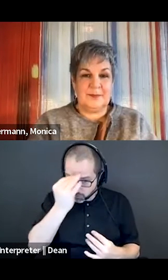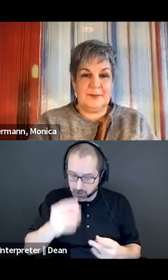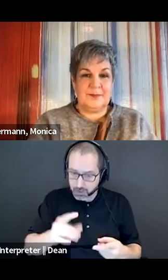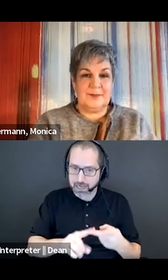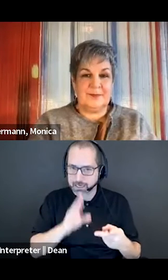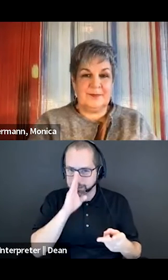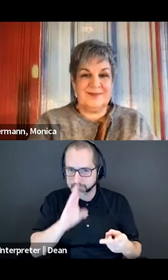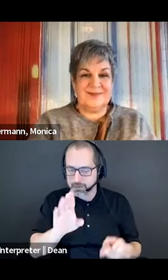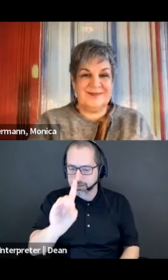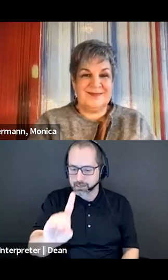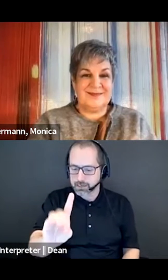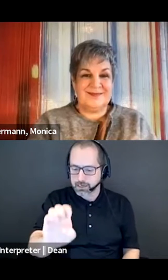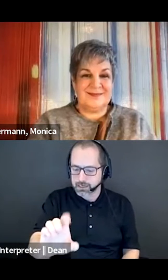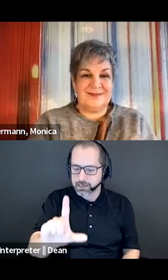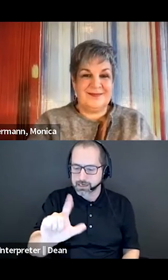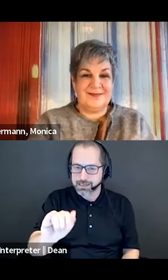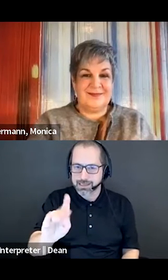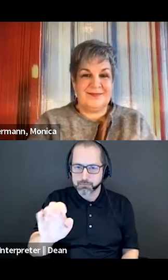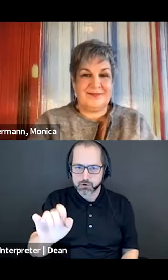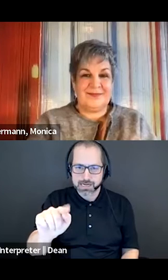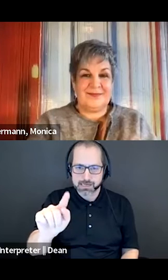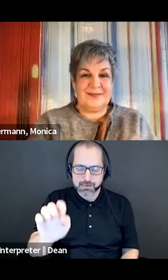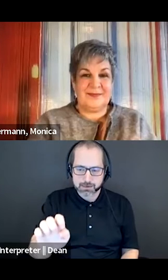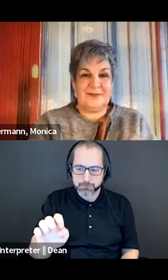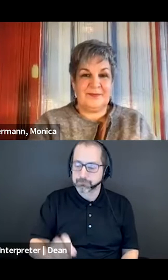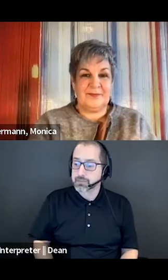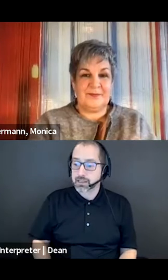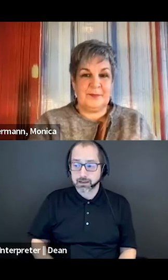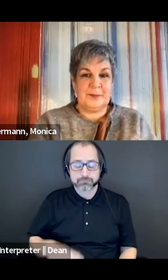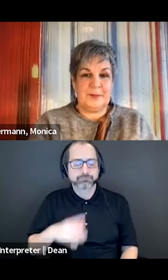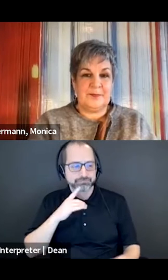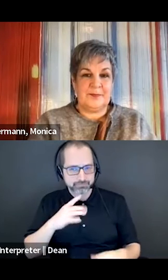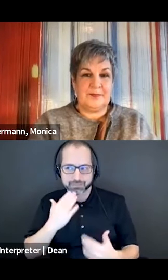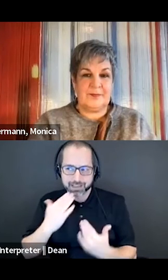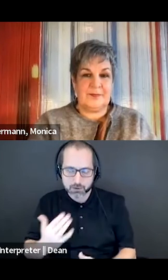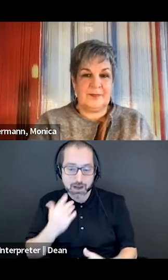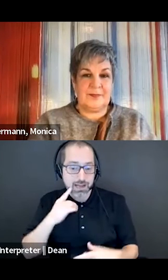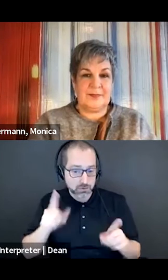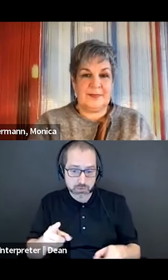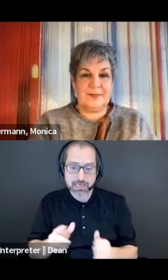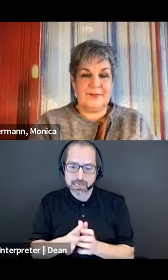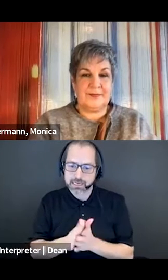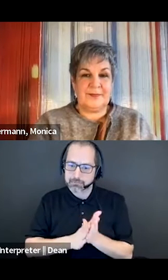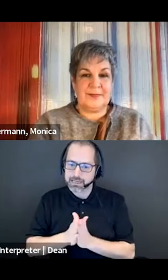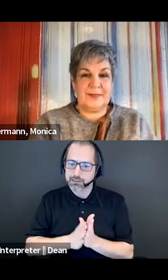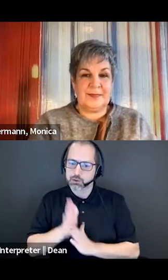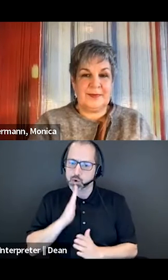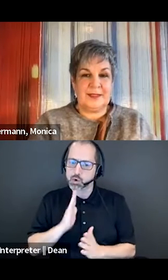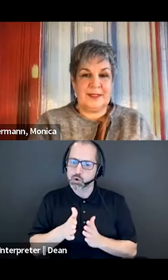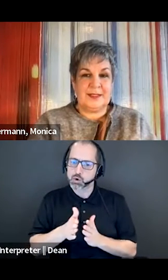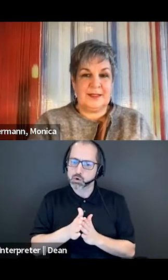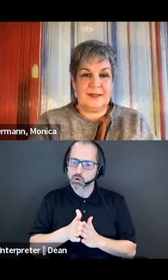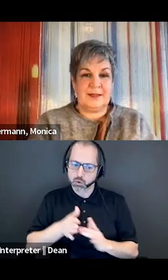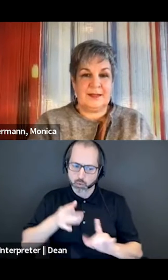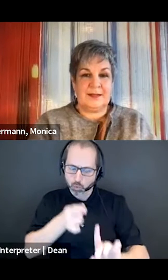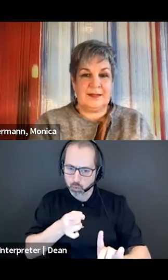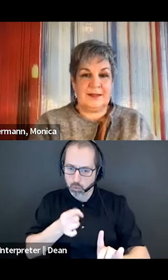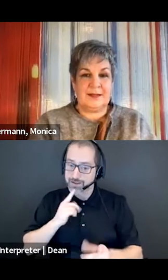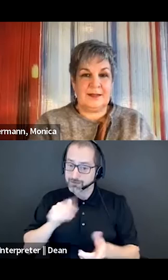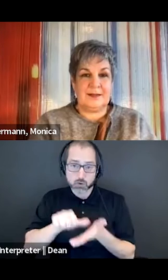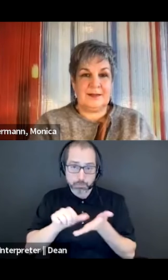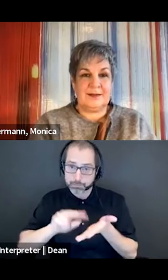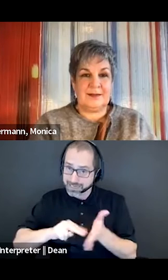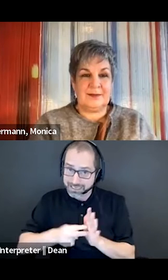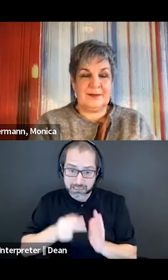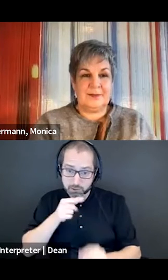I fully agree with you. think it comes down to intentionality. If someone is not intending to be malicious, then that I think it needs to be taken into